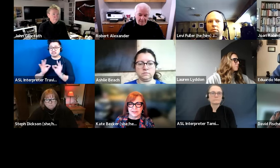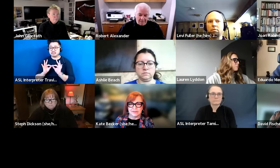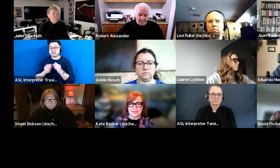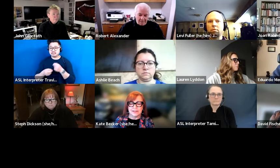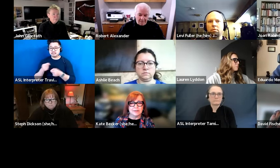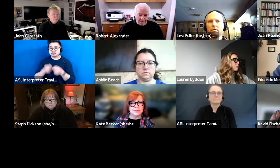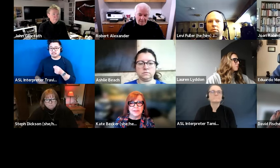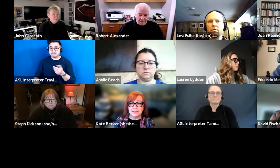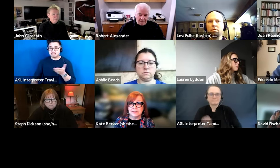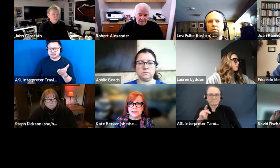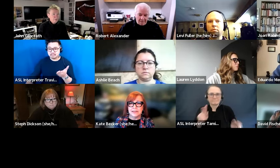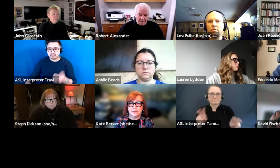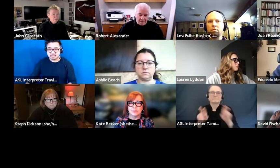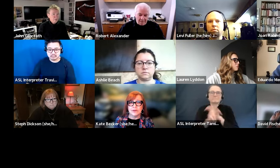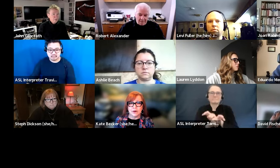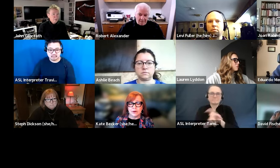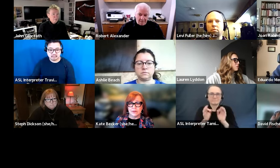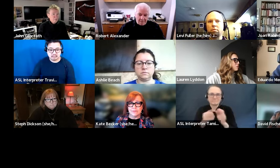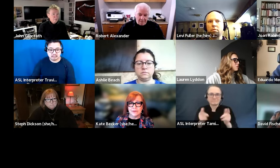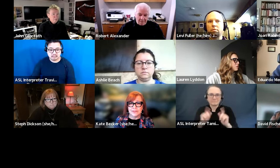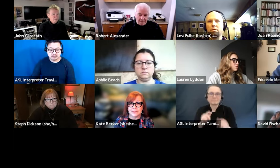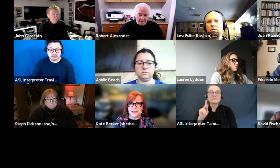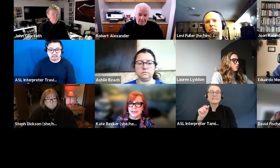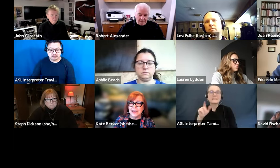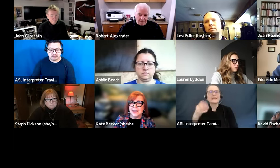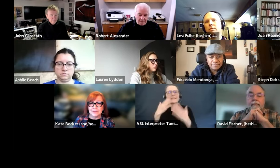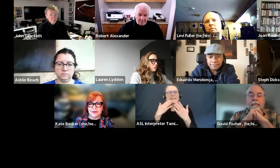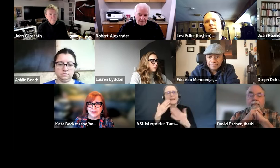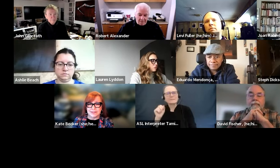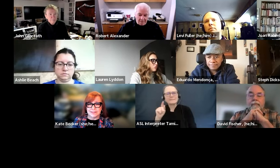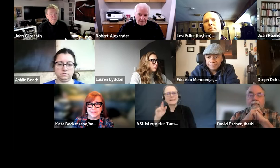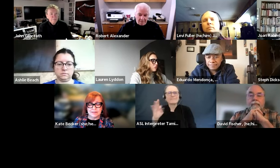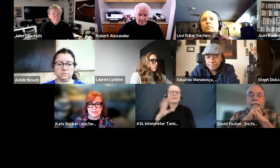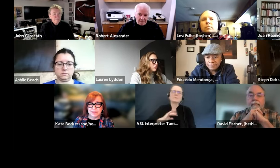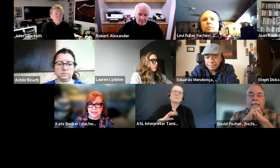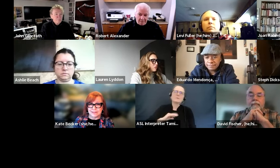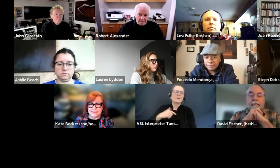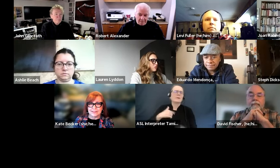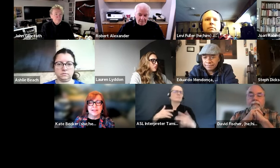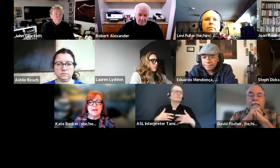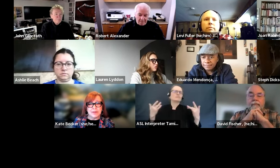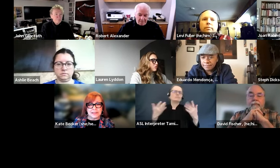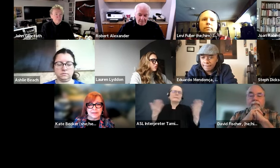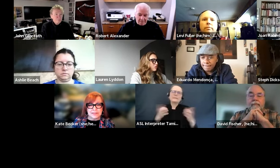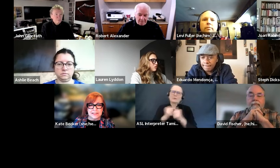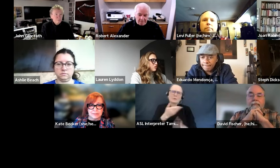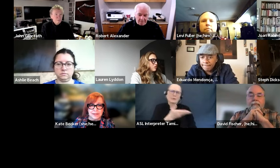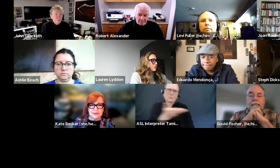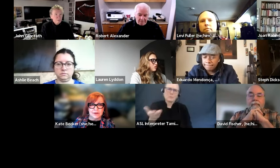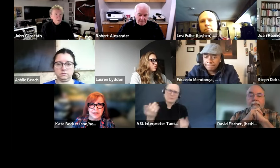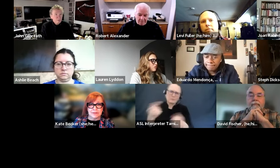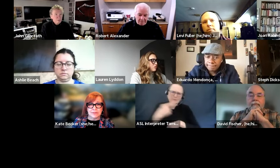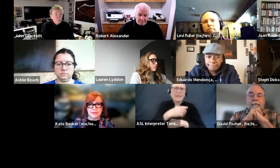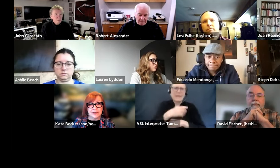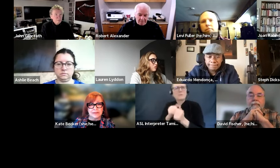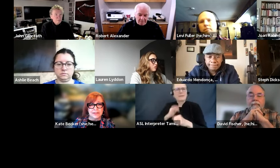much stuffy and I am delighted to be here with all of you today. Amy our esteemed panelists. My name is Kate